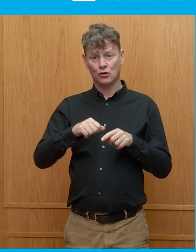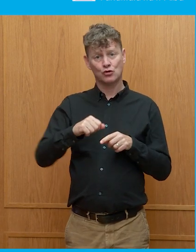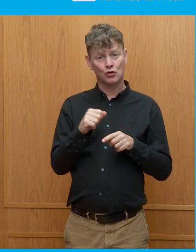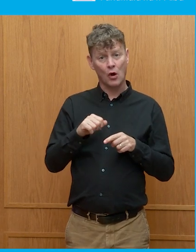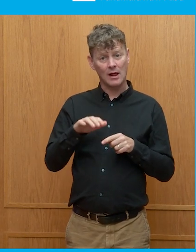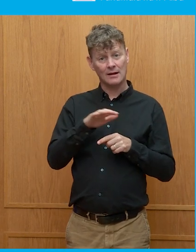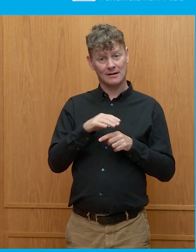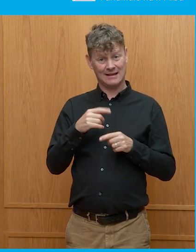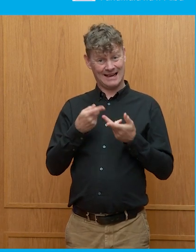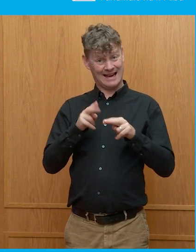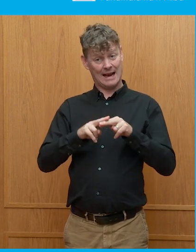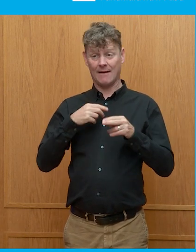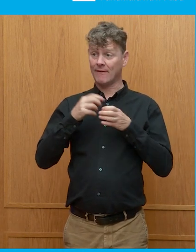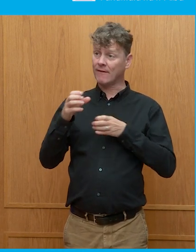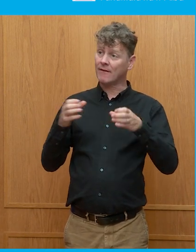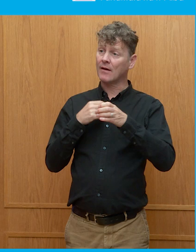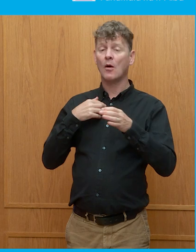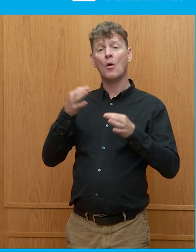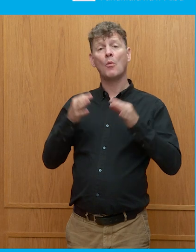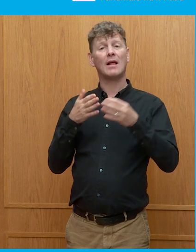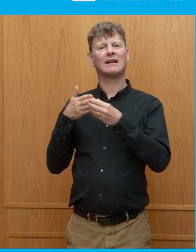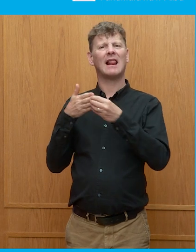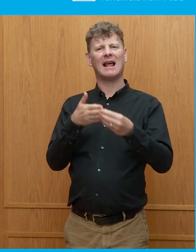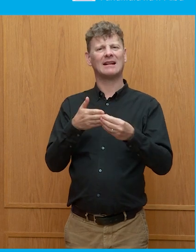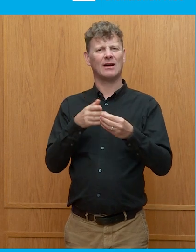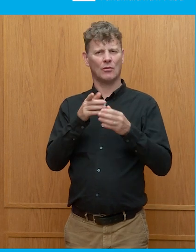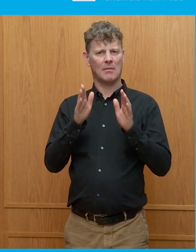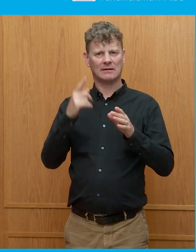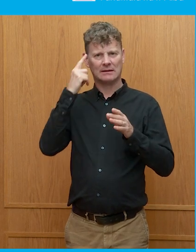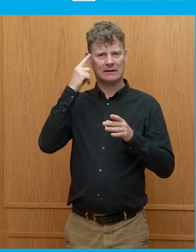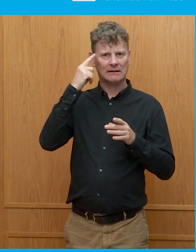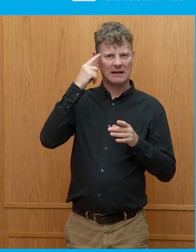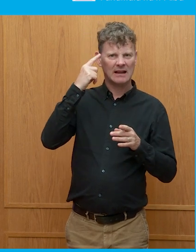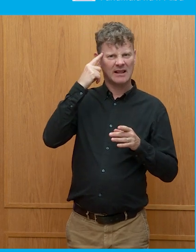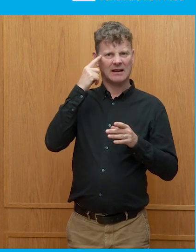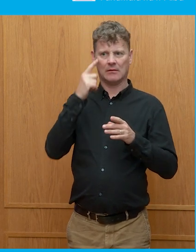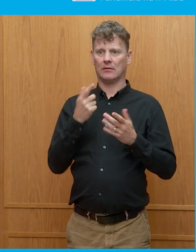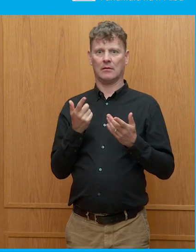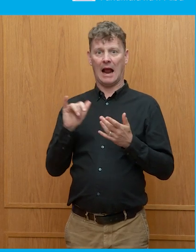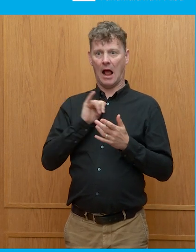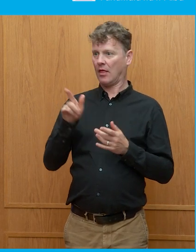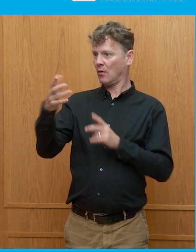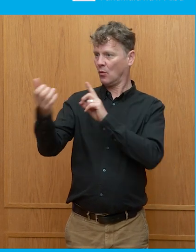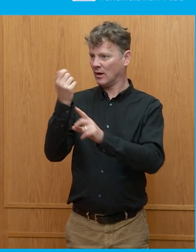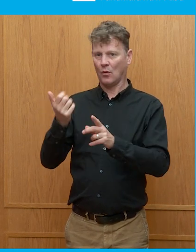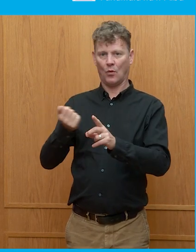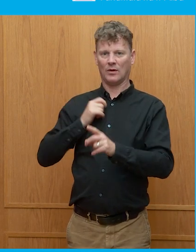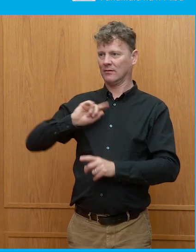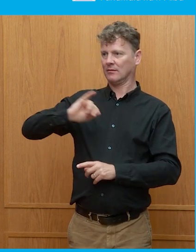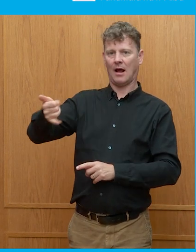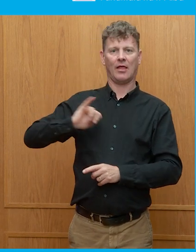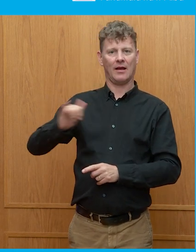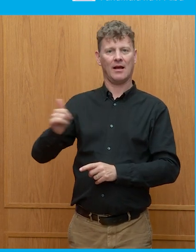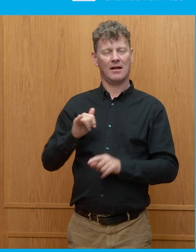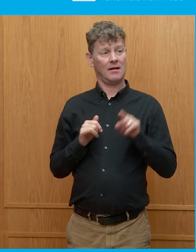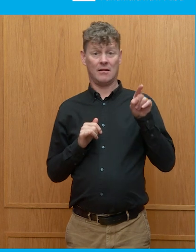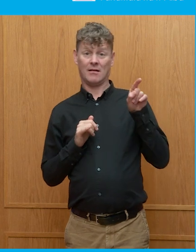you know, you have to scenario plan for the worst-case scenario, because it's a coin flip. But if there is a